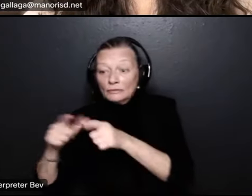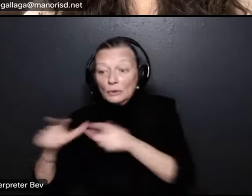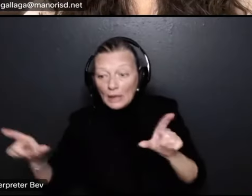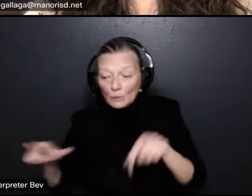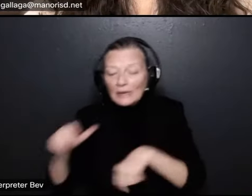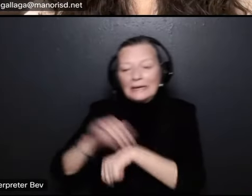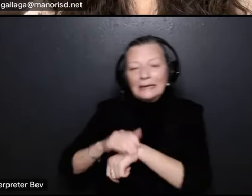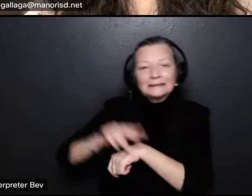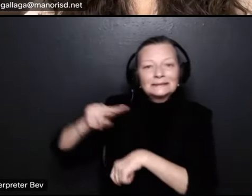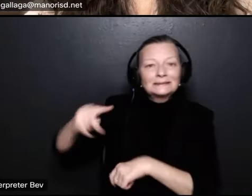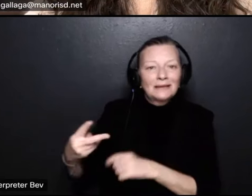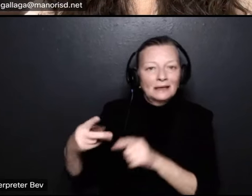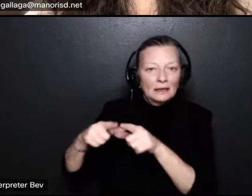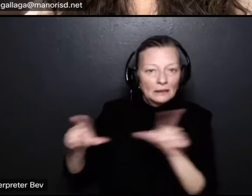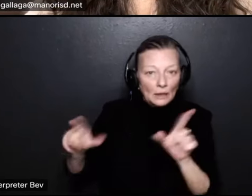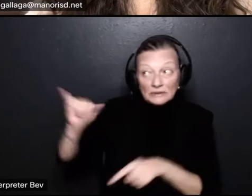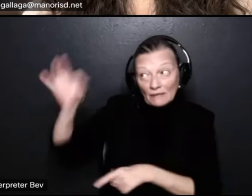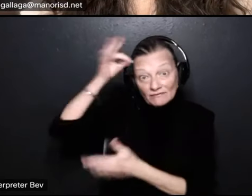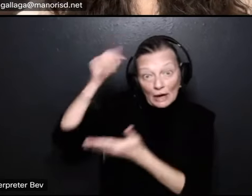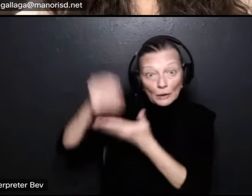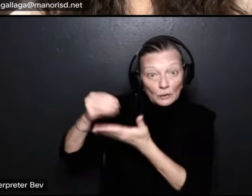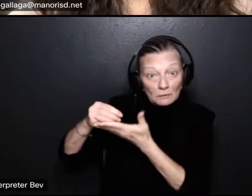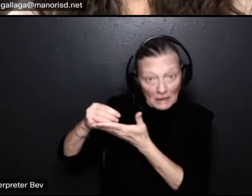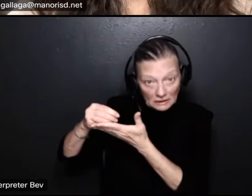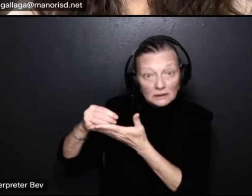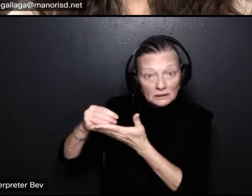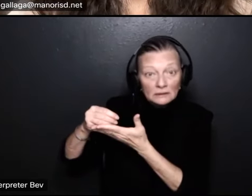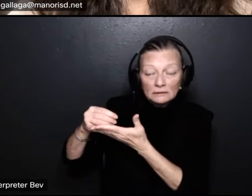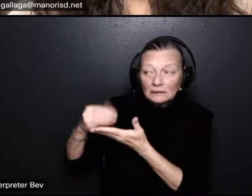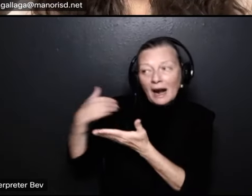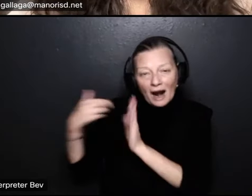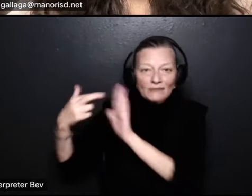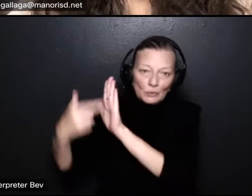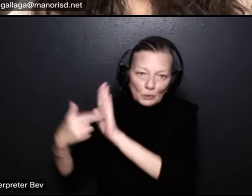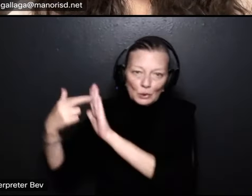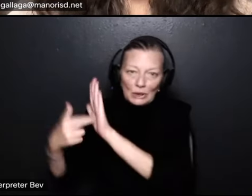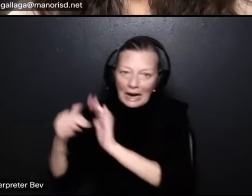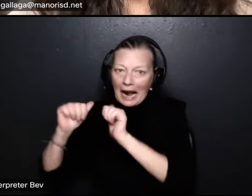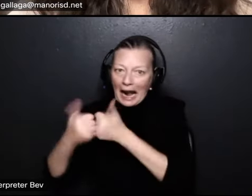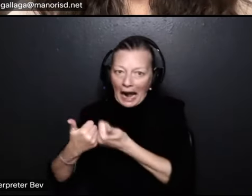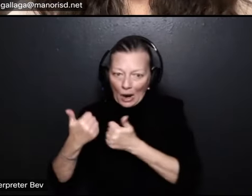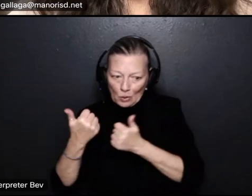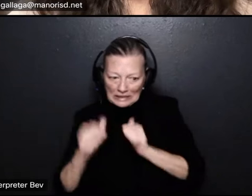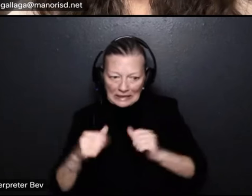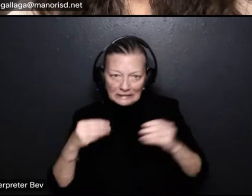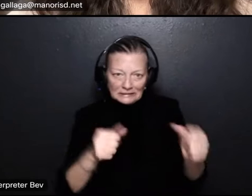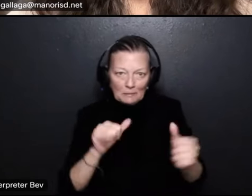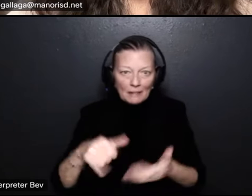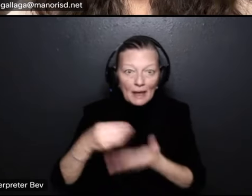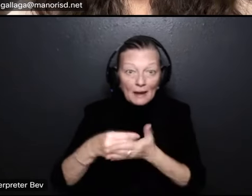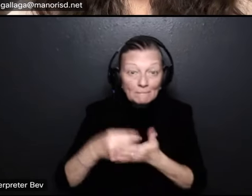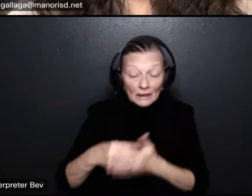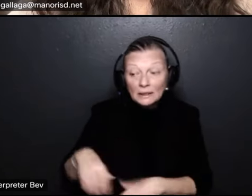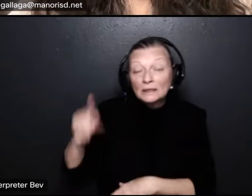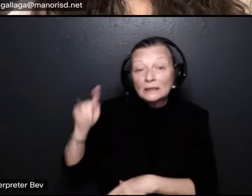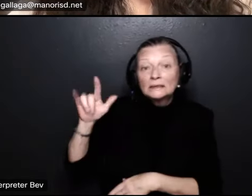them and so those federal dollars they come and they're attached a number of rules to them and how they're able to be spent the title three budget right